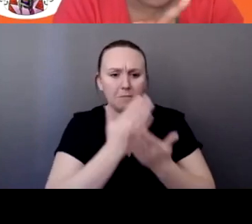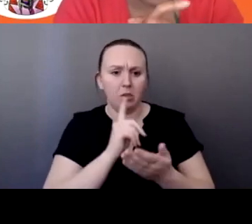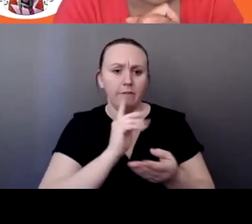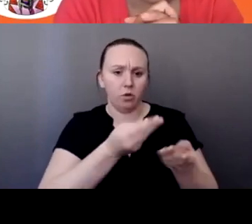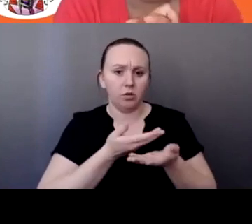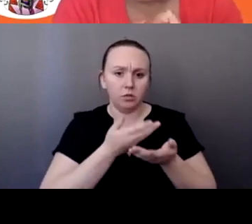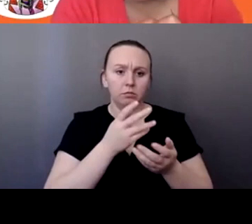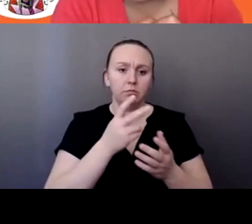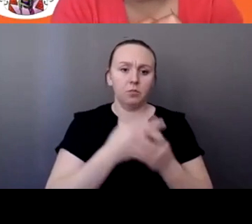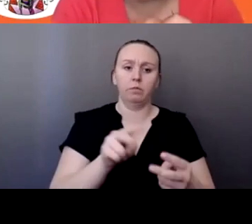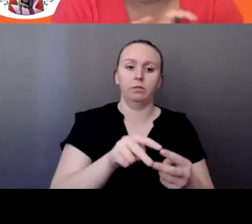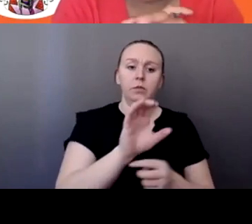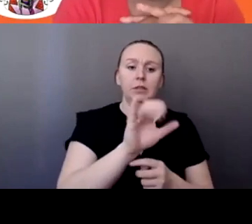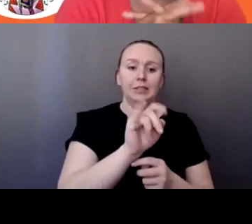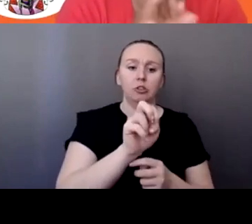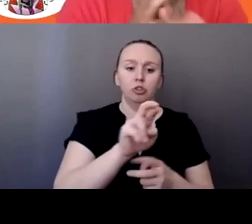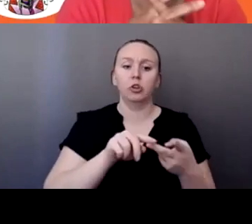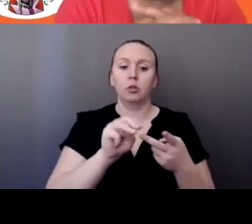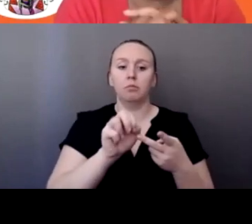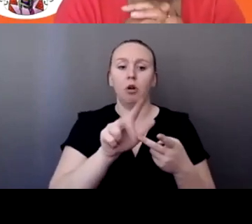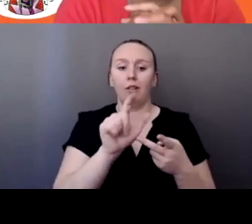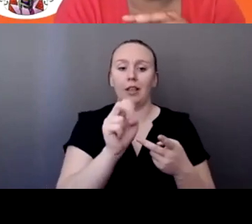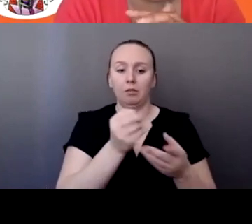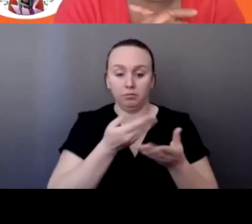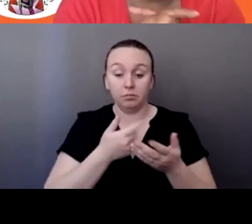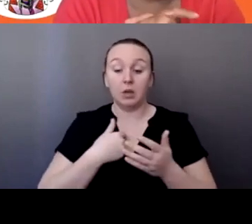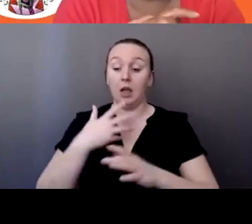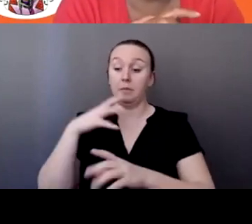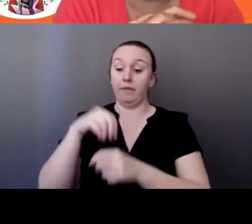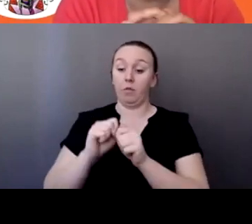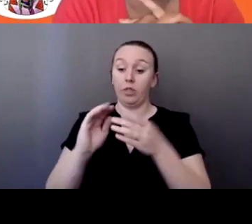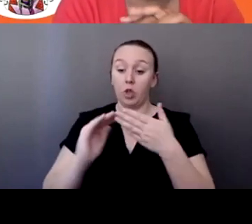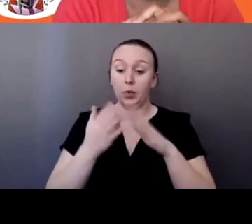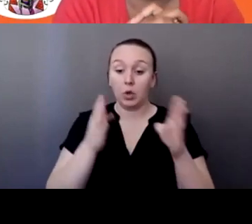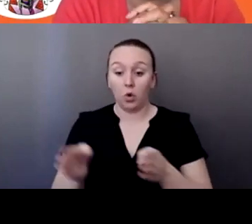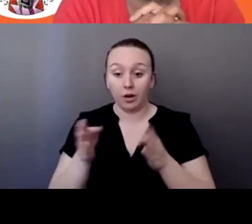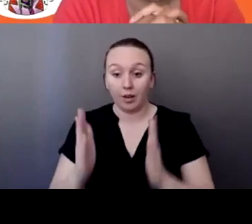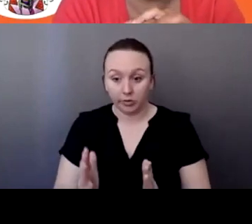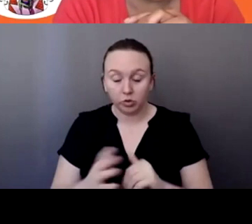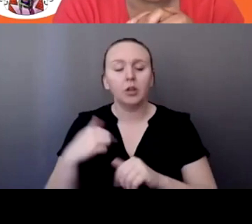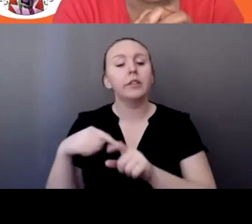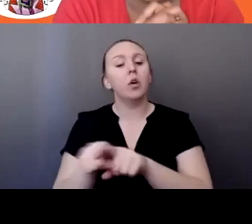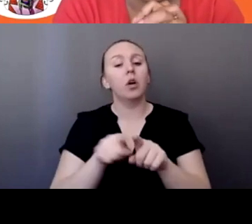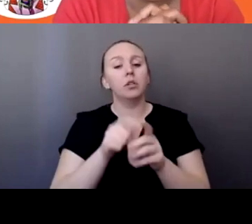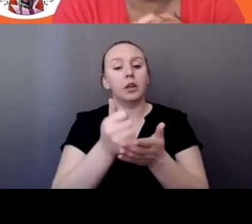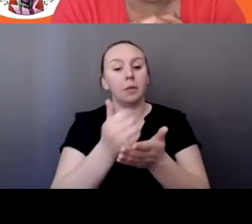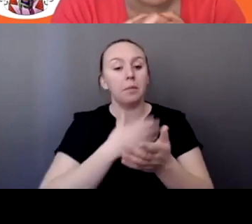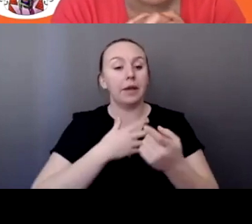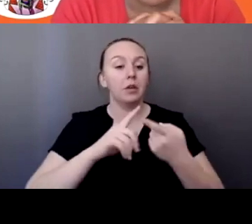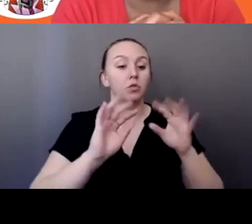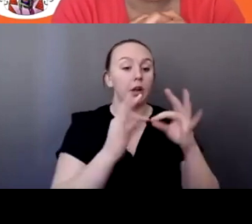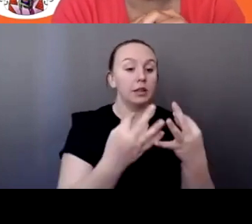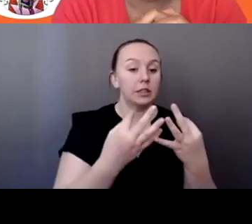Marlene. Uh, I work in the community as a community organizer, so it's also like helping my relatives in social